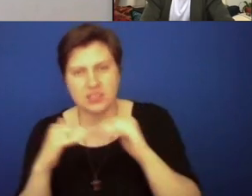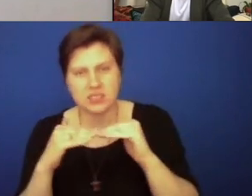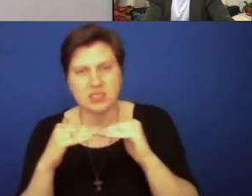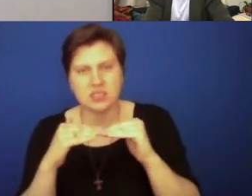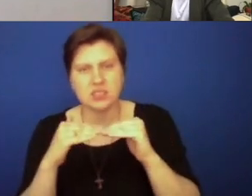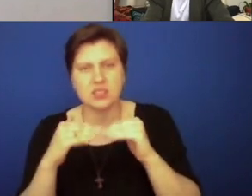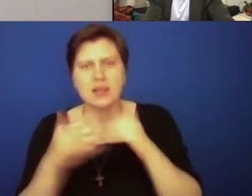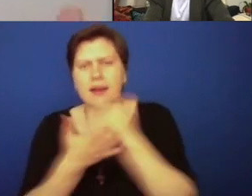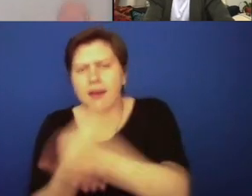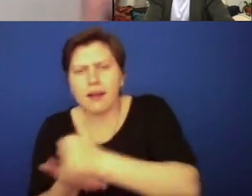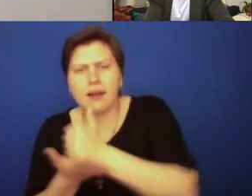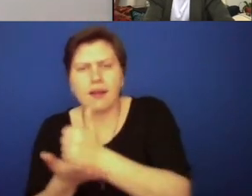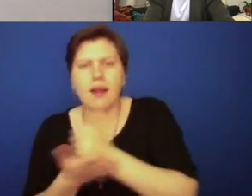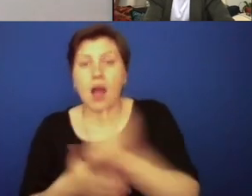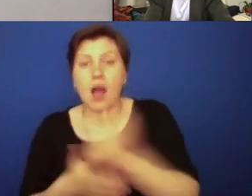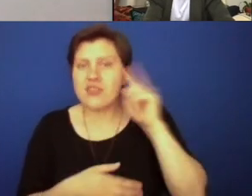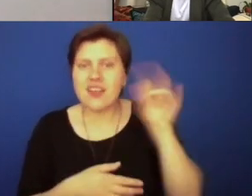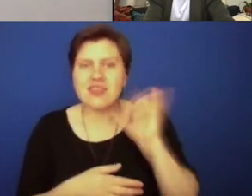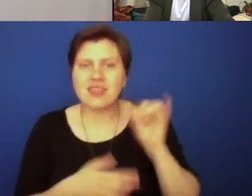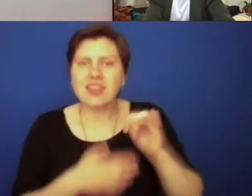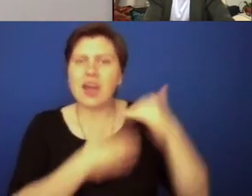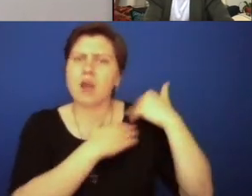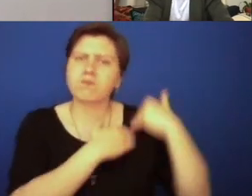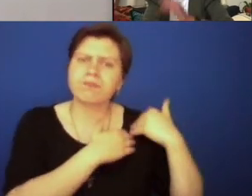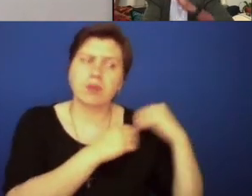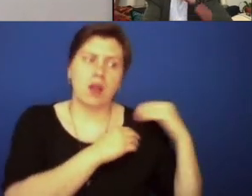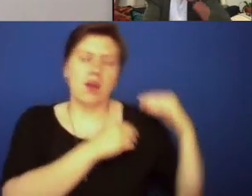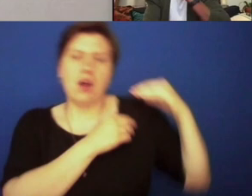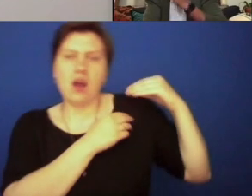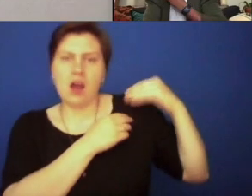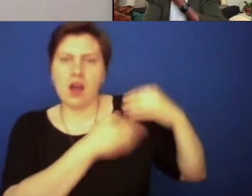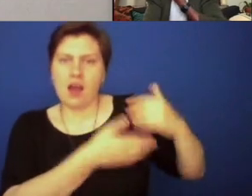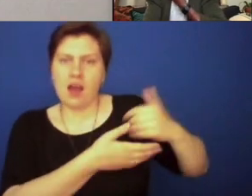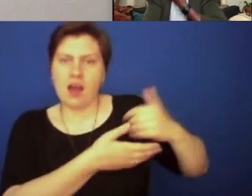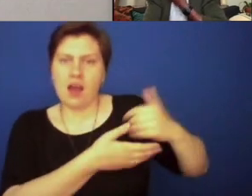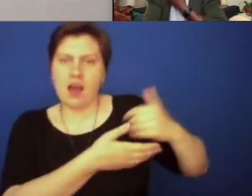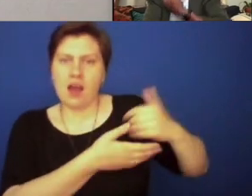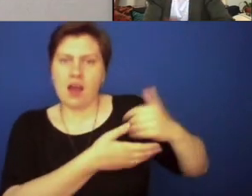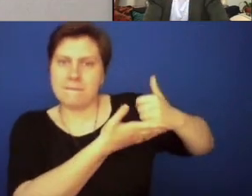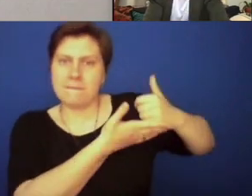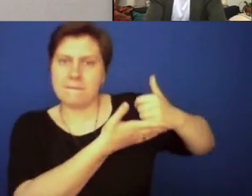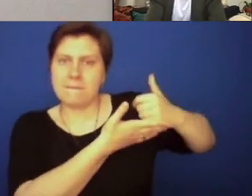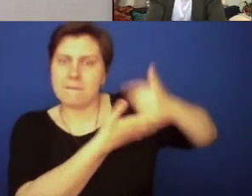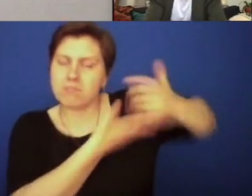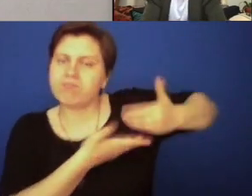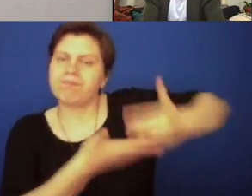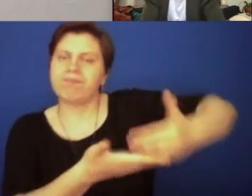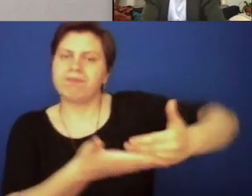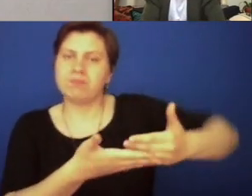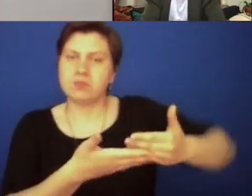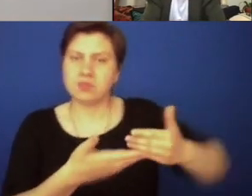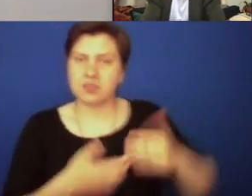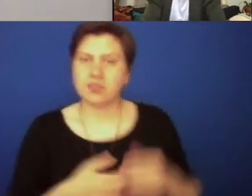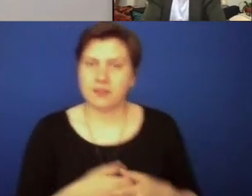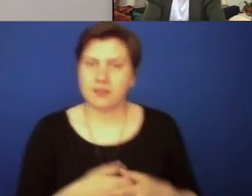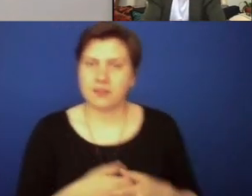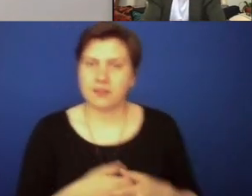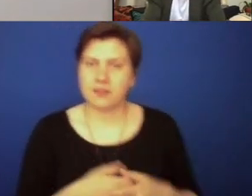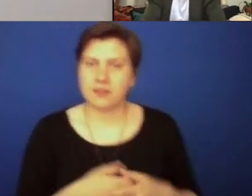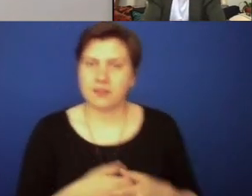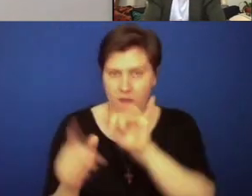burden with them, thinking of a yoke, and helping them hold that yoke as they carry on into this life.